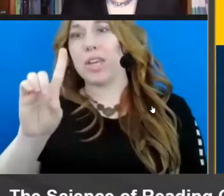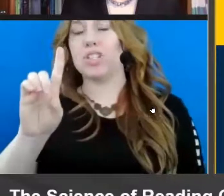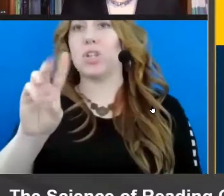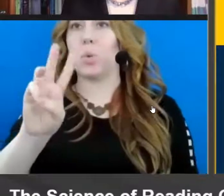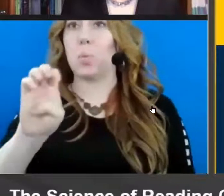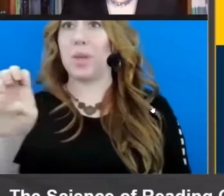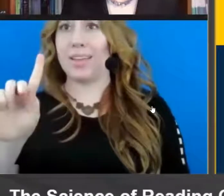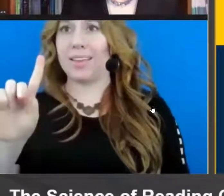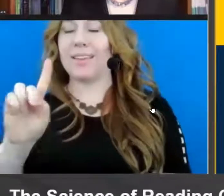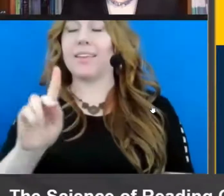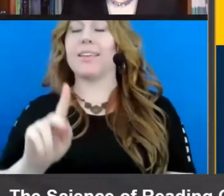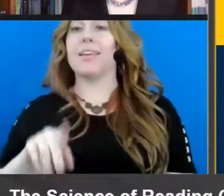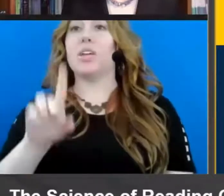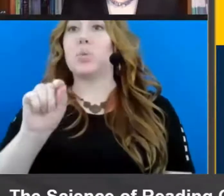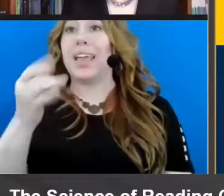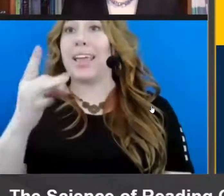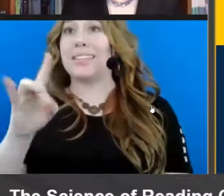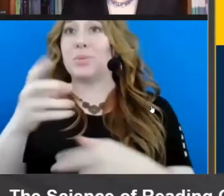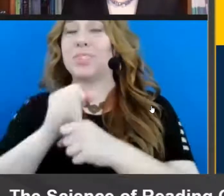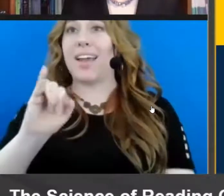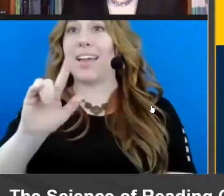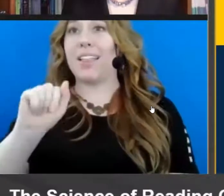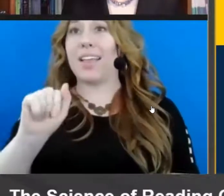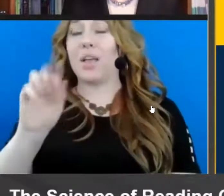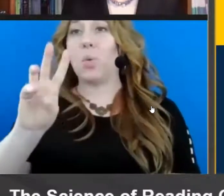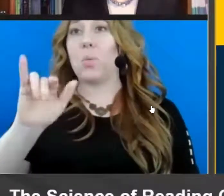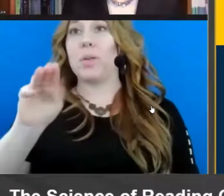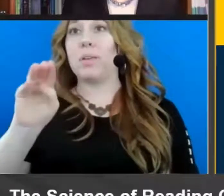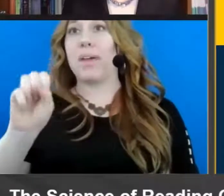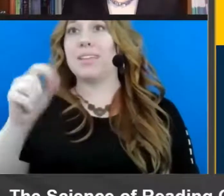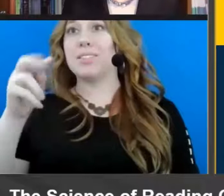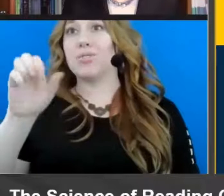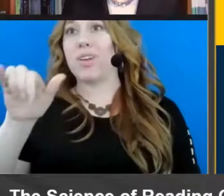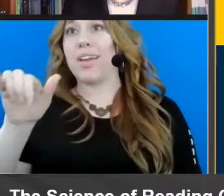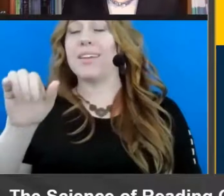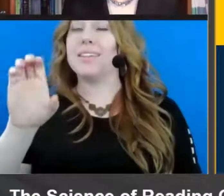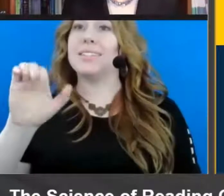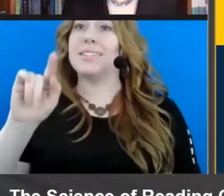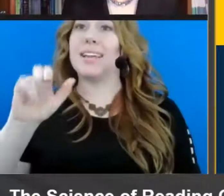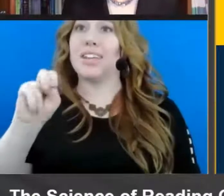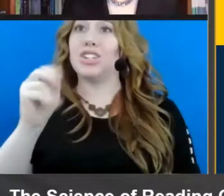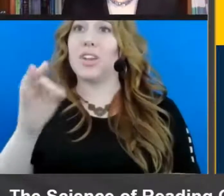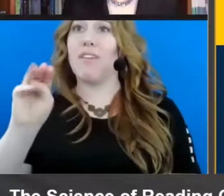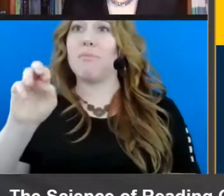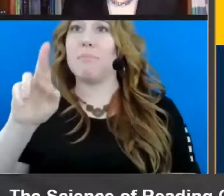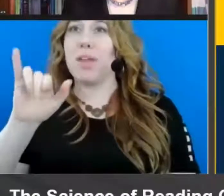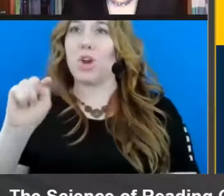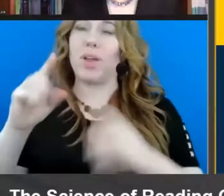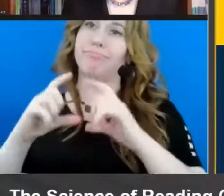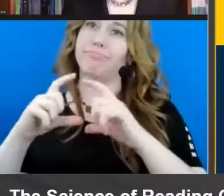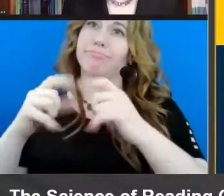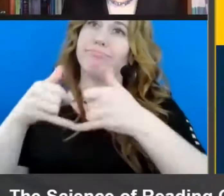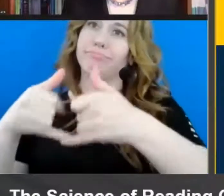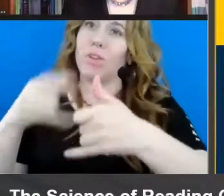received ILA's William S. Gray Citation of Merit for her outstanding contributions to literacy research,